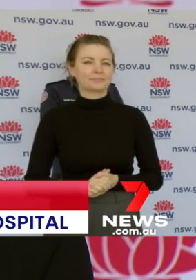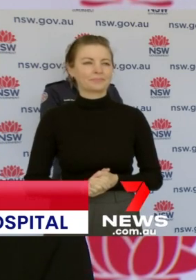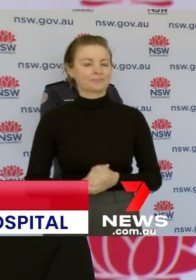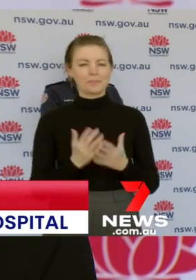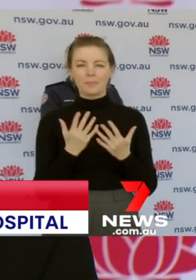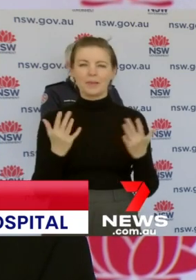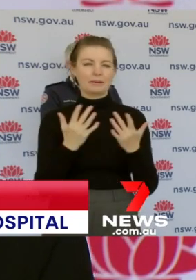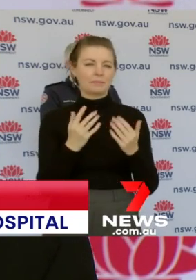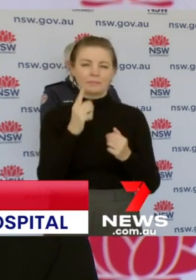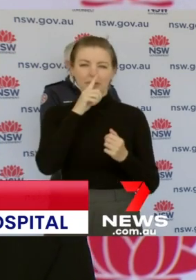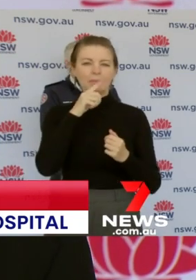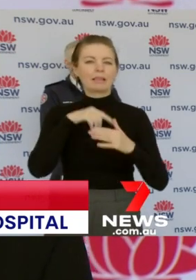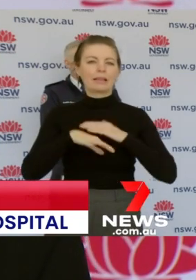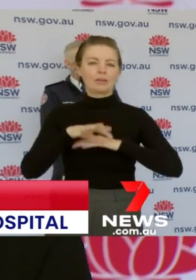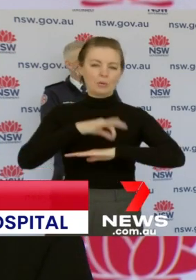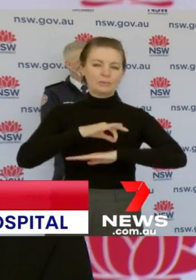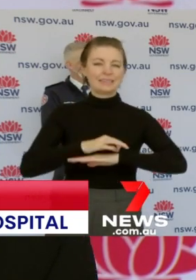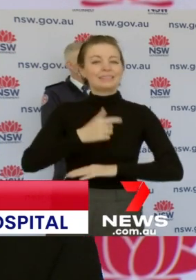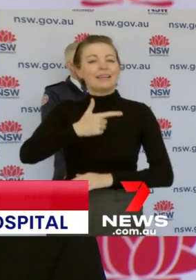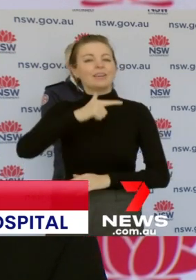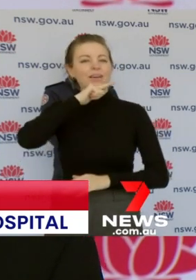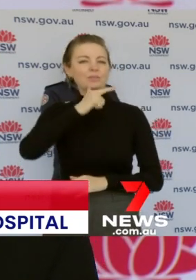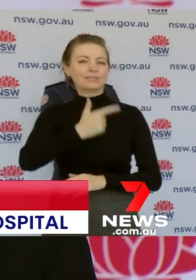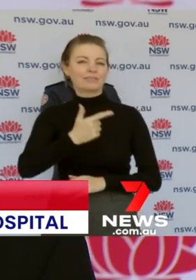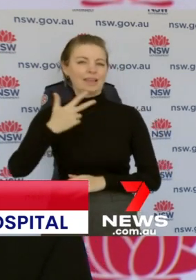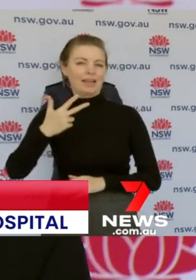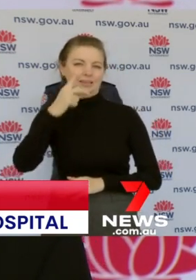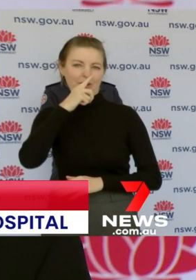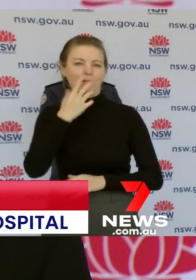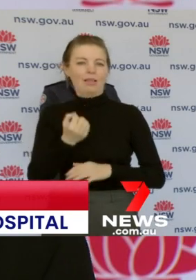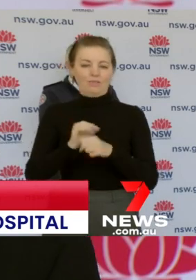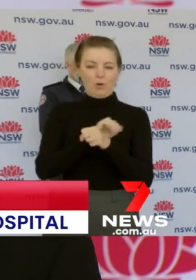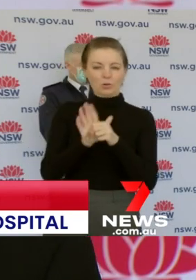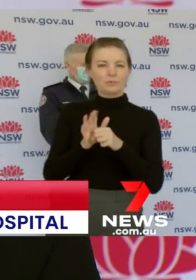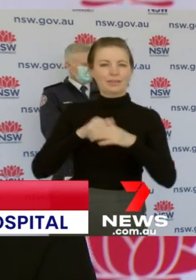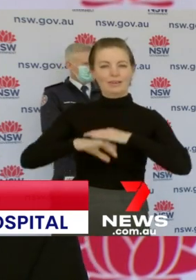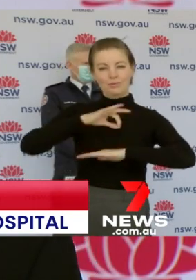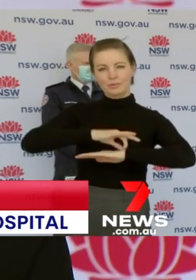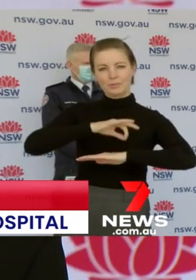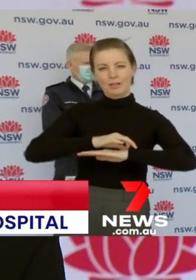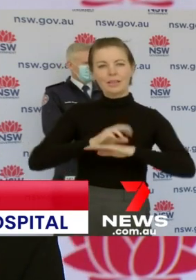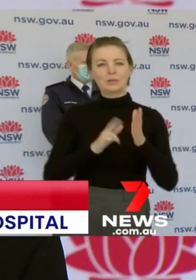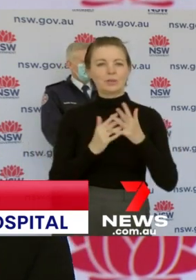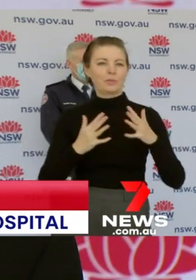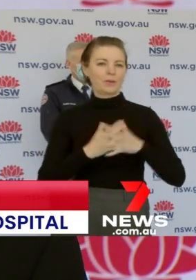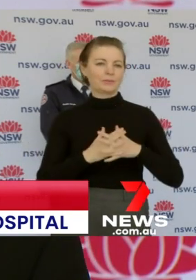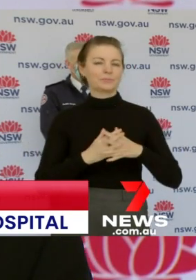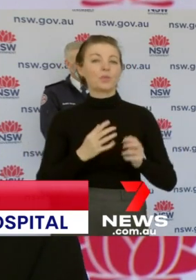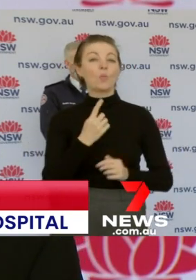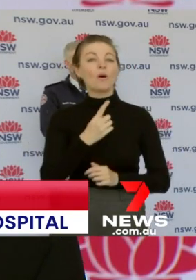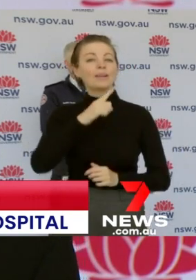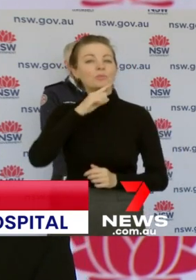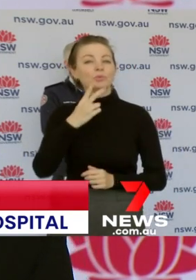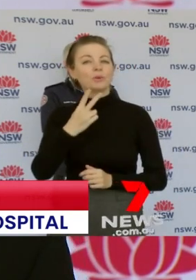people in hospital. 778 patients with COVID COVID currently in hospital. 125 of those